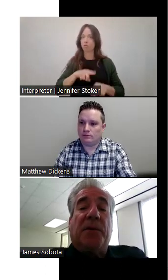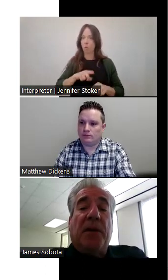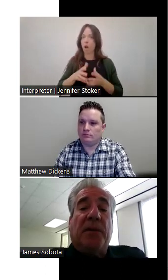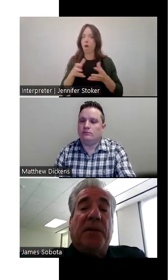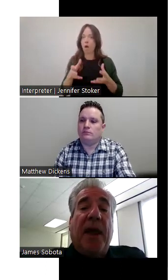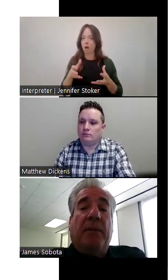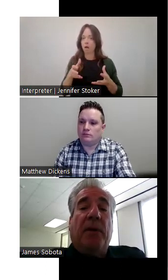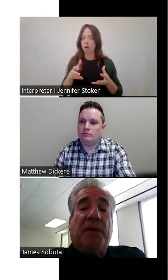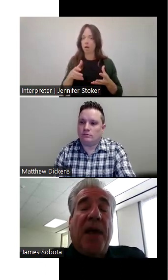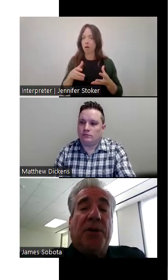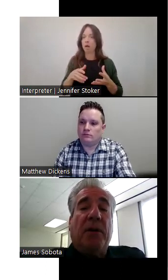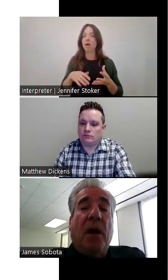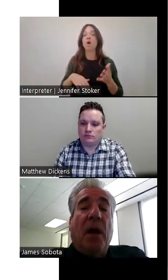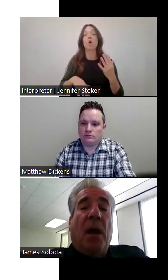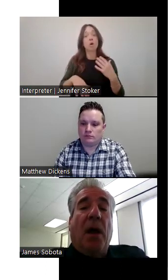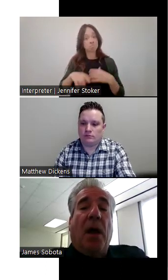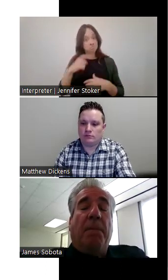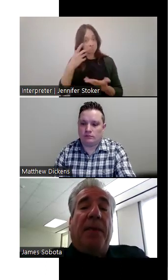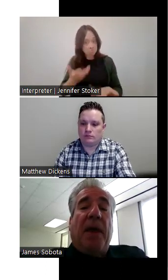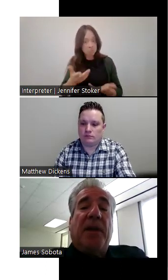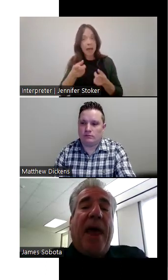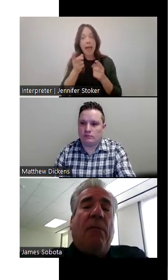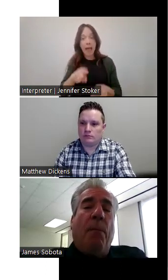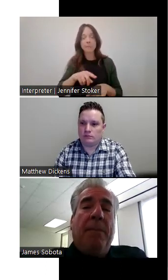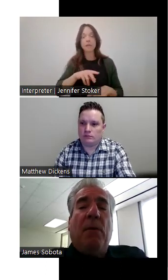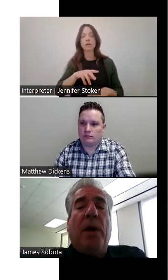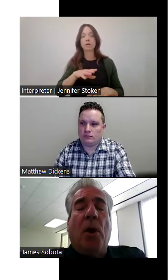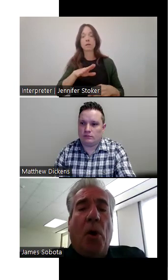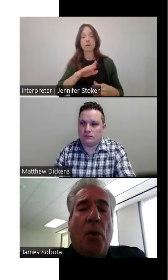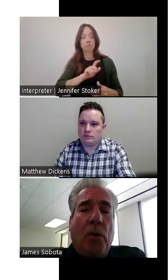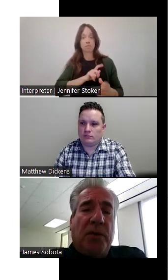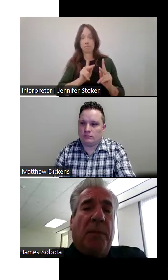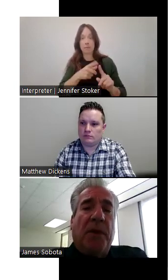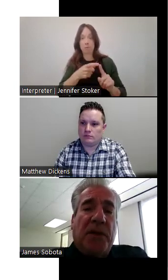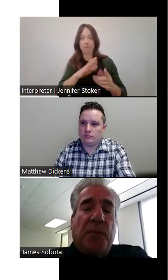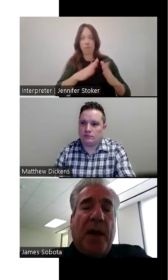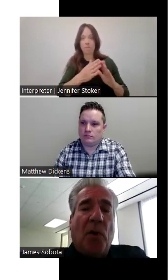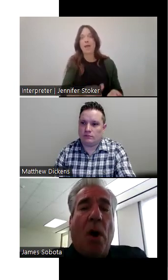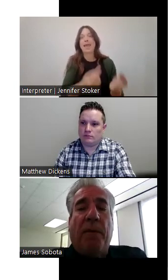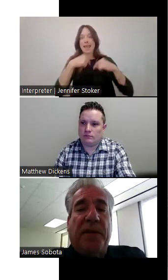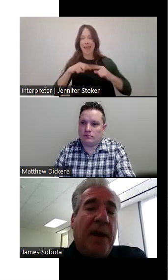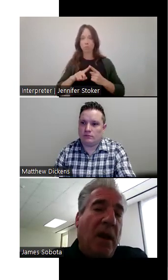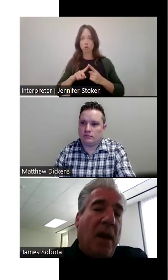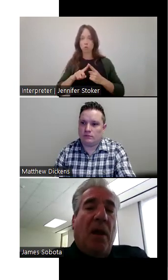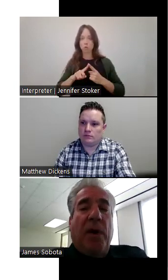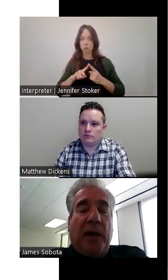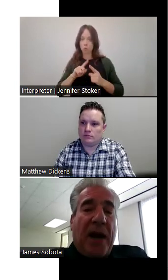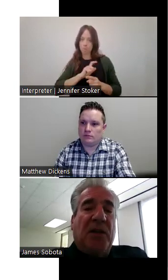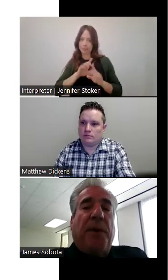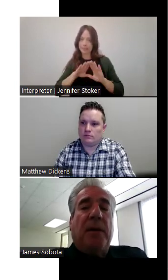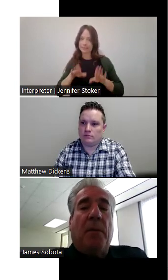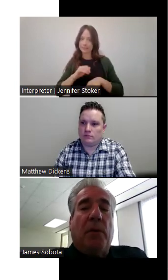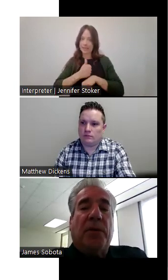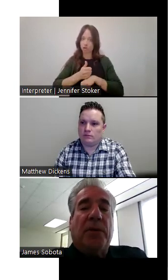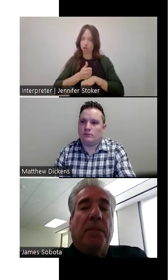some citizens came to the station, uh, they said, Hey, maybe we know who some of the suspects are. We've seen, we've got